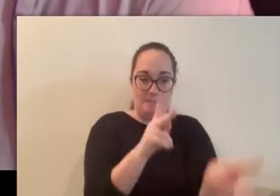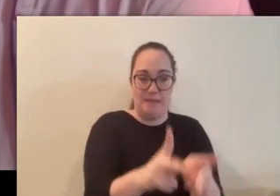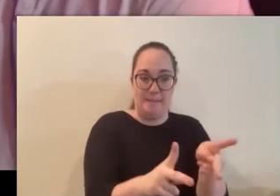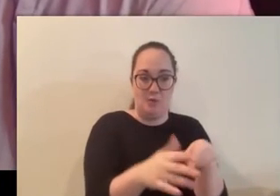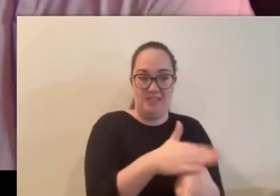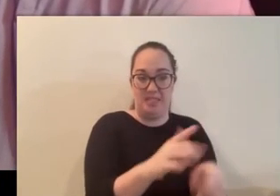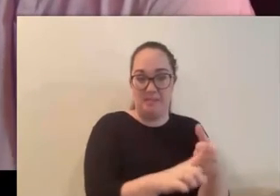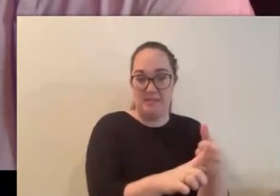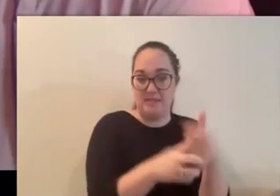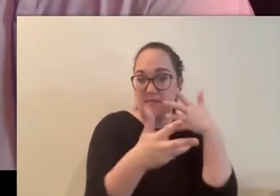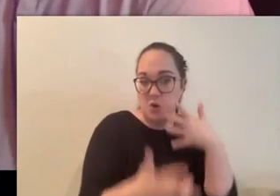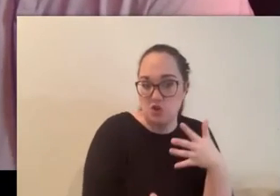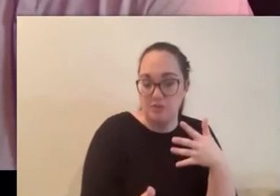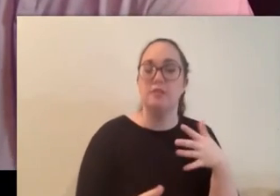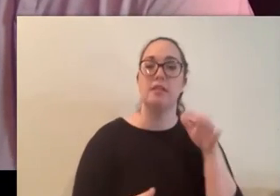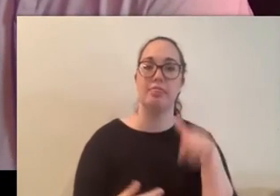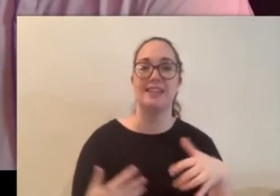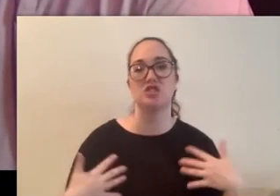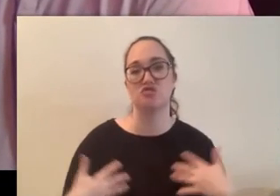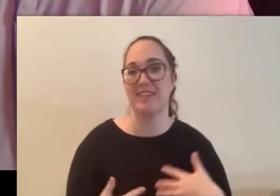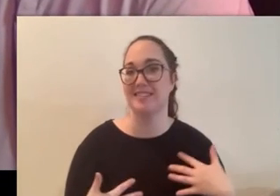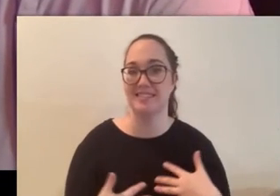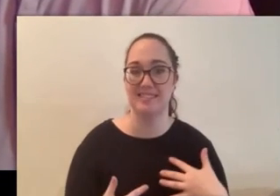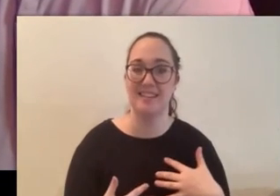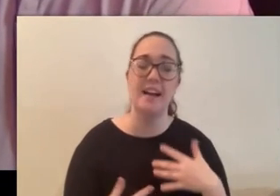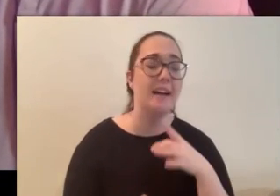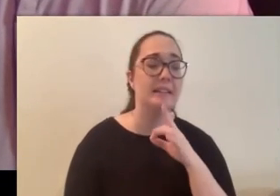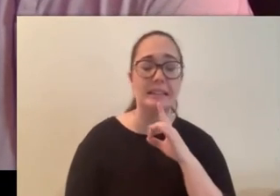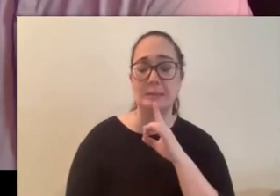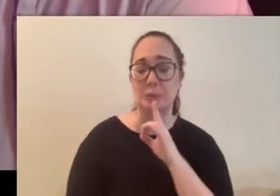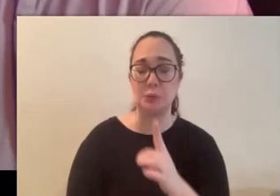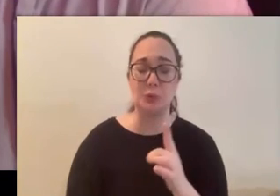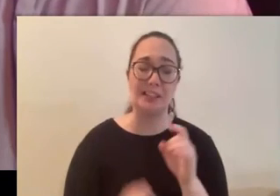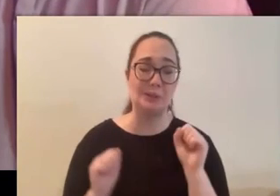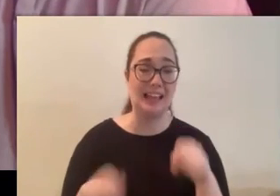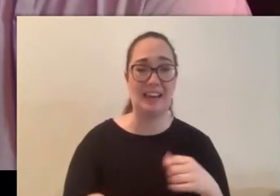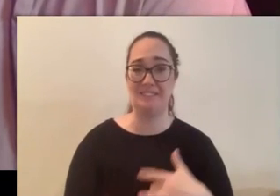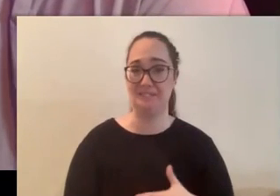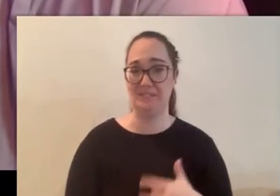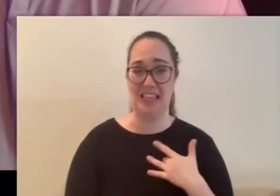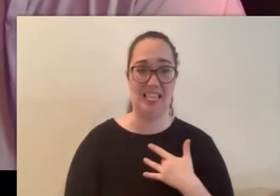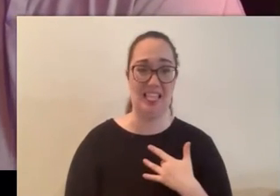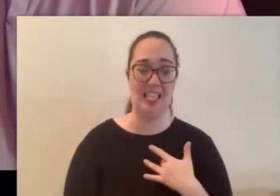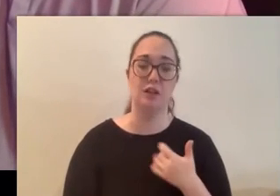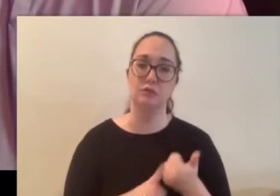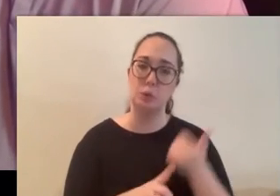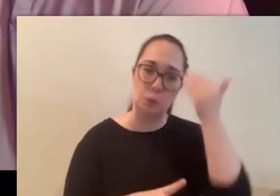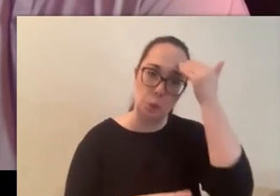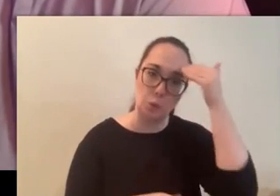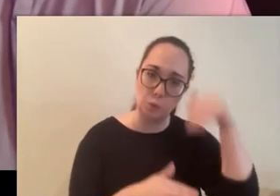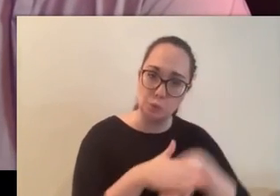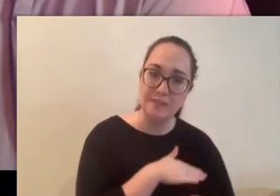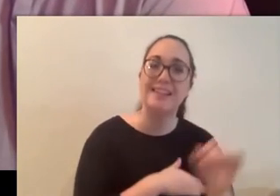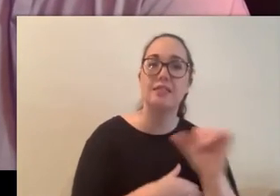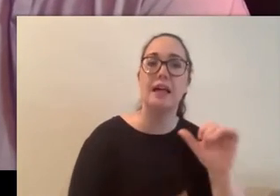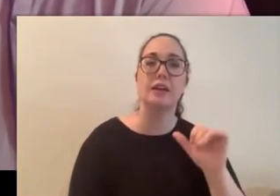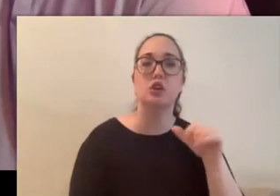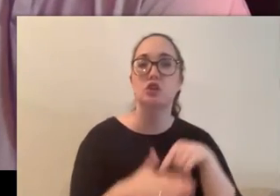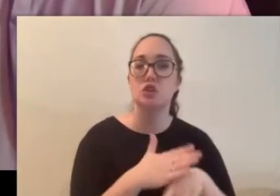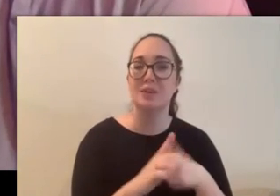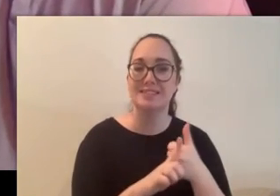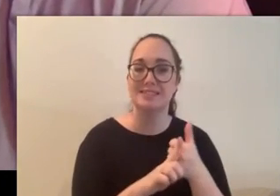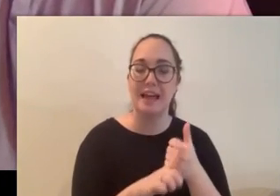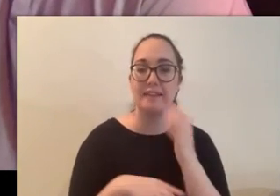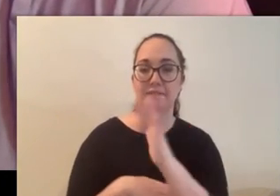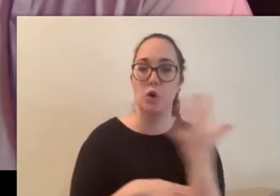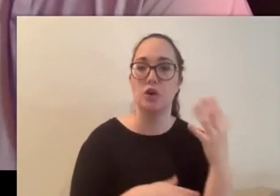because i bet i know that you can feel if you knew that you were going into a place like that like the suicide forest in japan that's got to feel